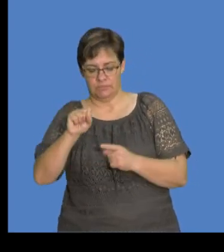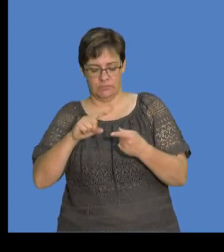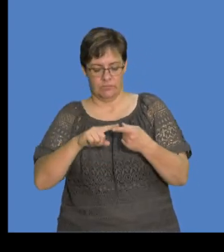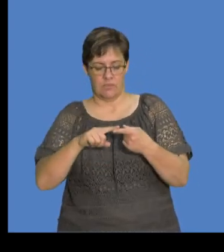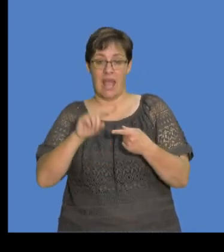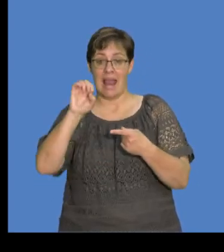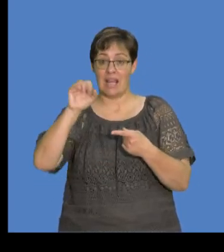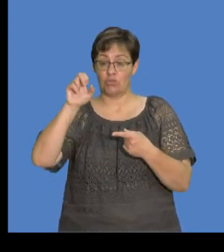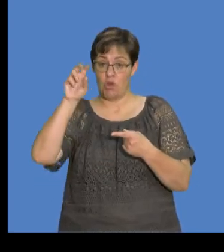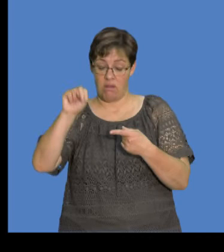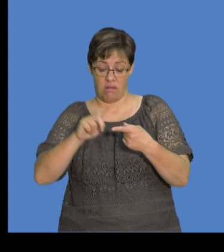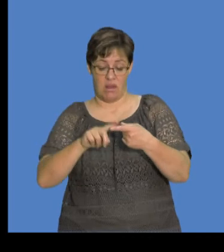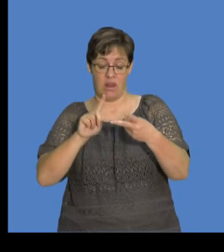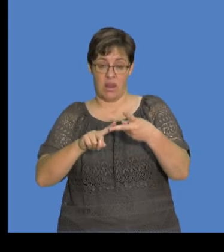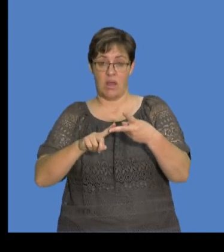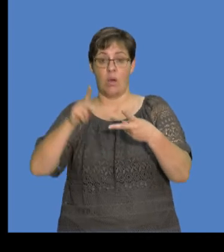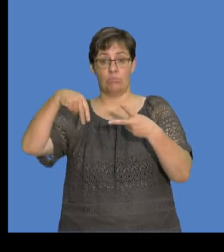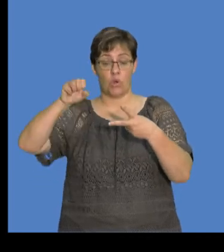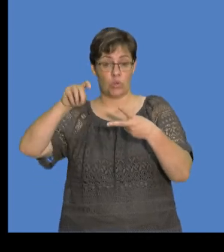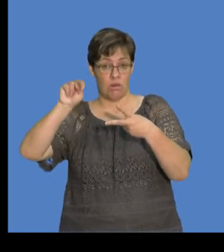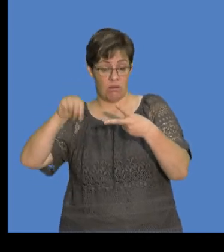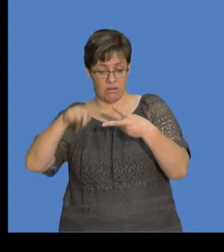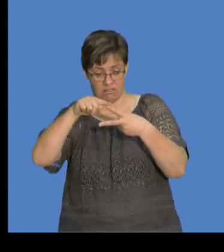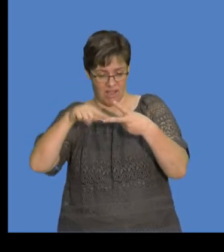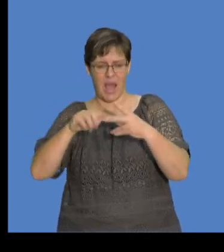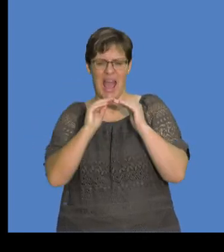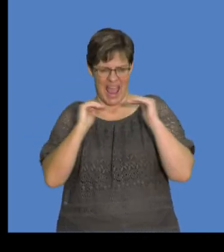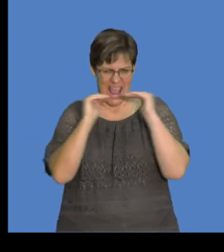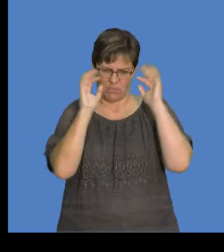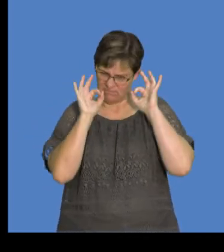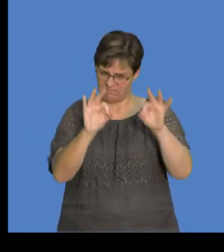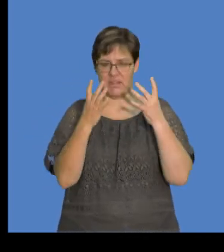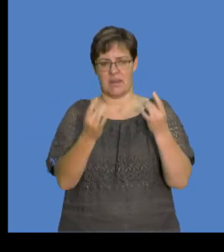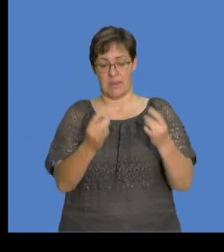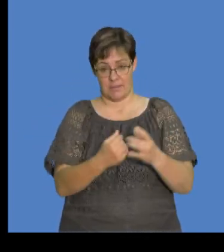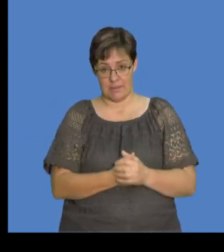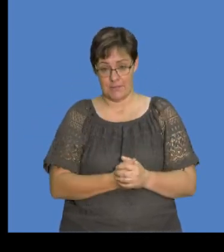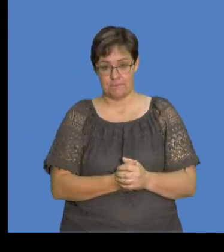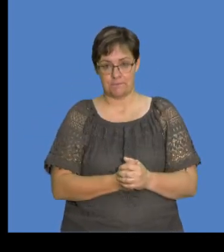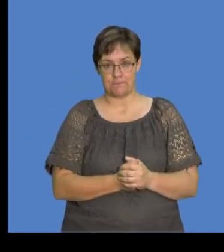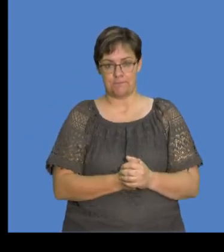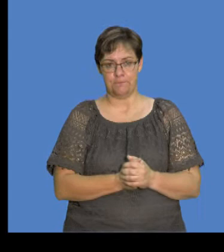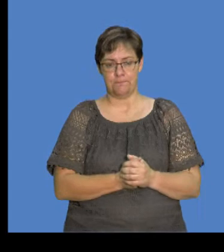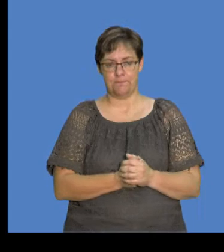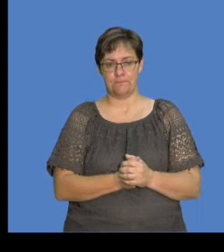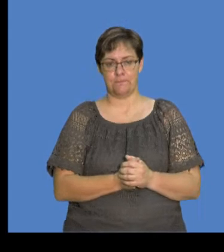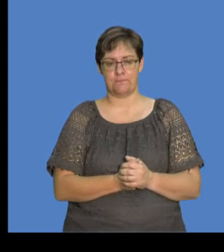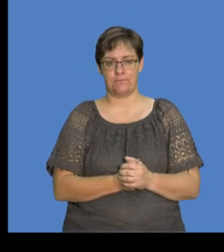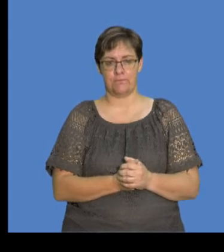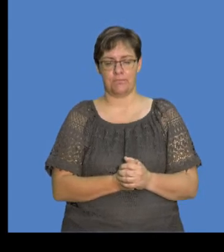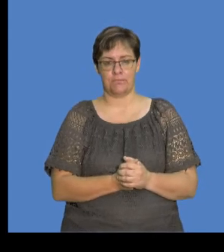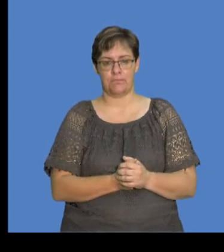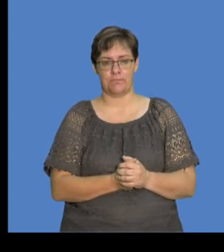Of protons is equal to the number of electrons.